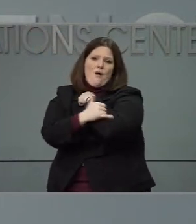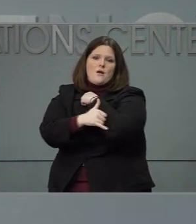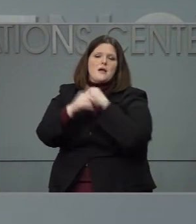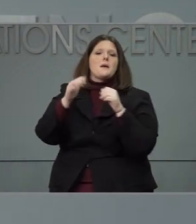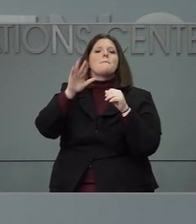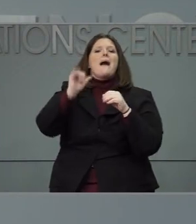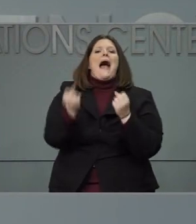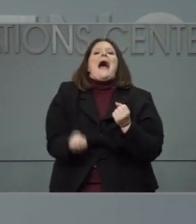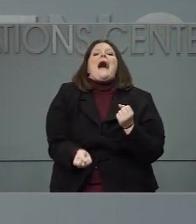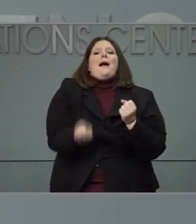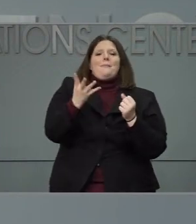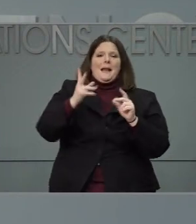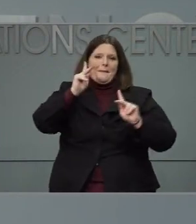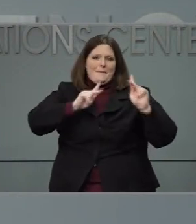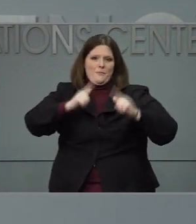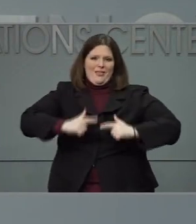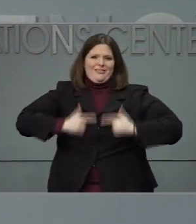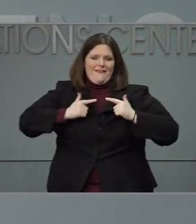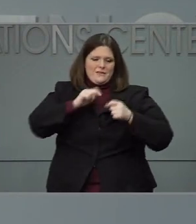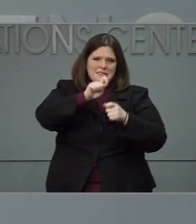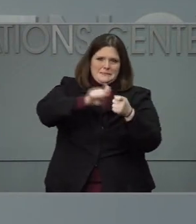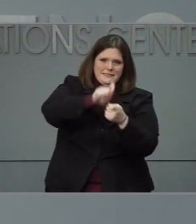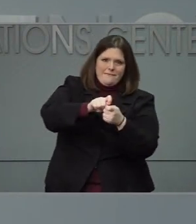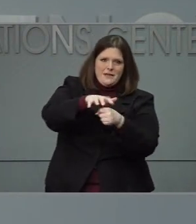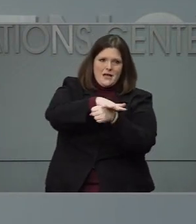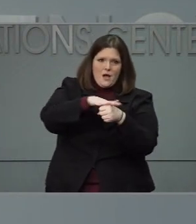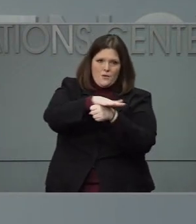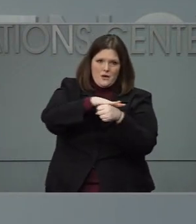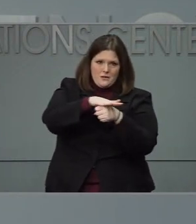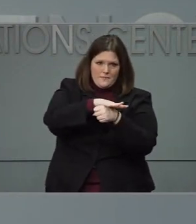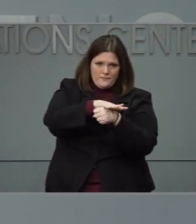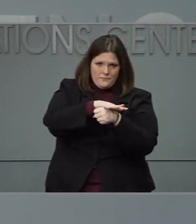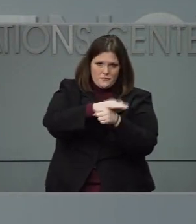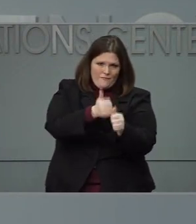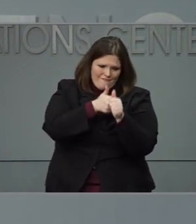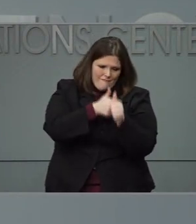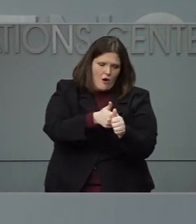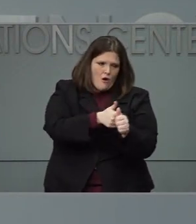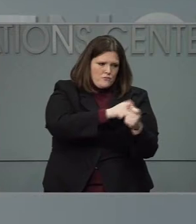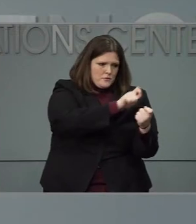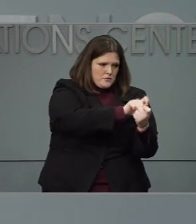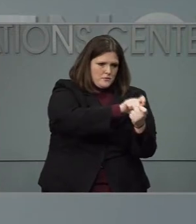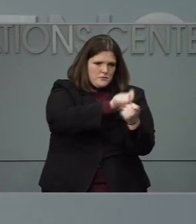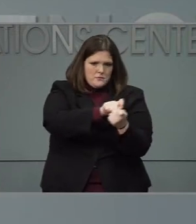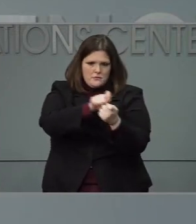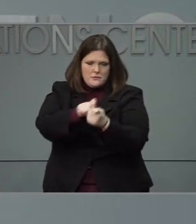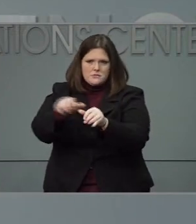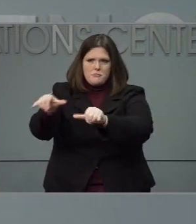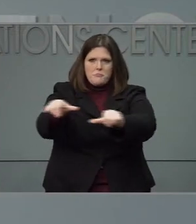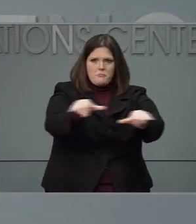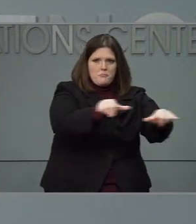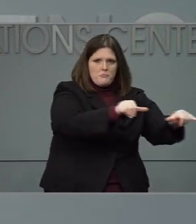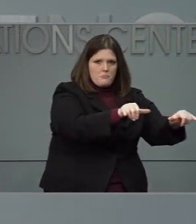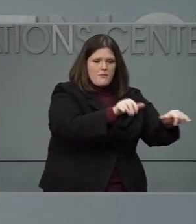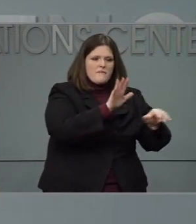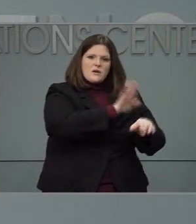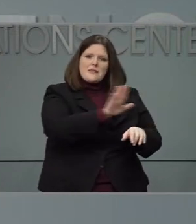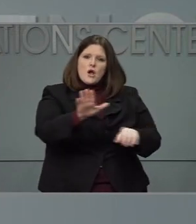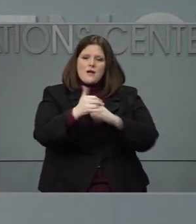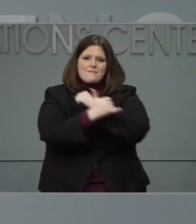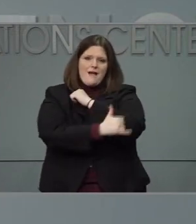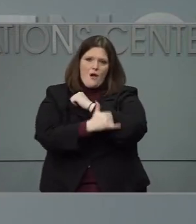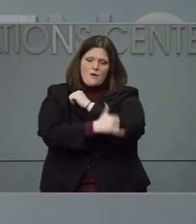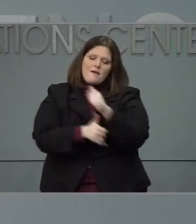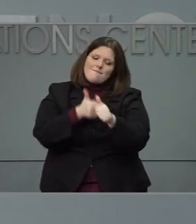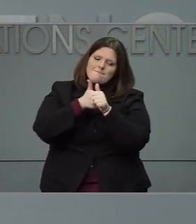we want to make sure we're having the approximately same number of doses per county population and then make sure that we get that